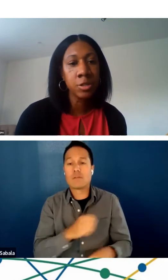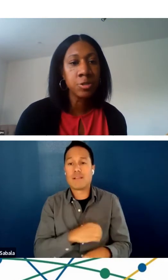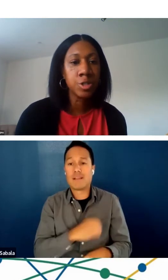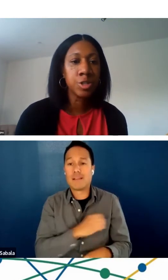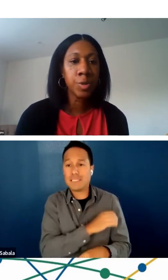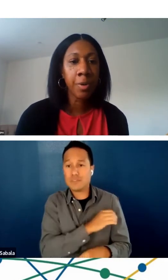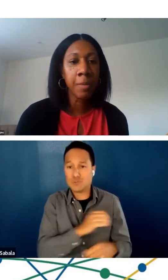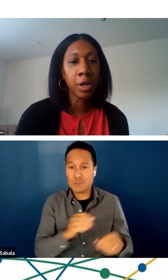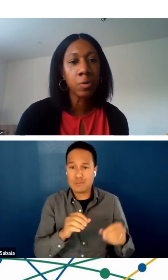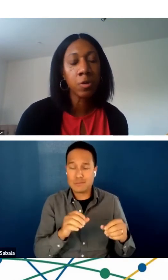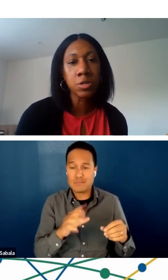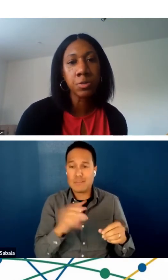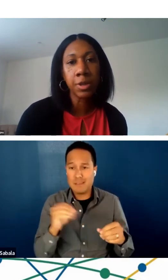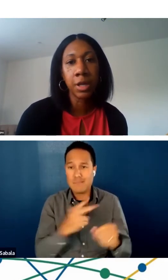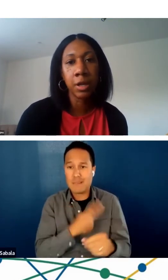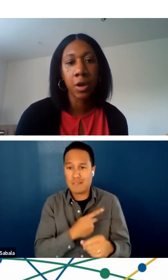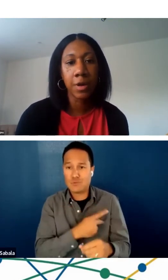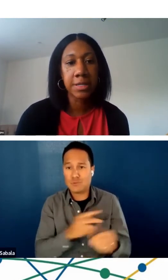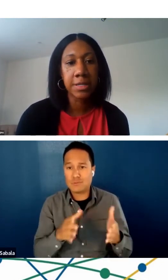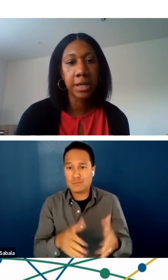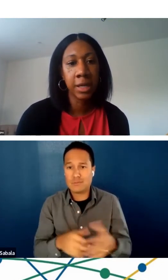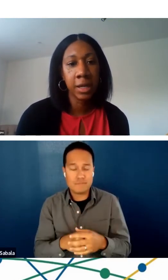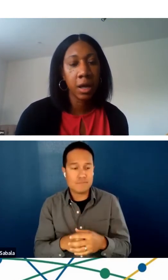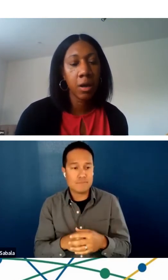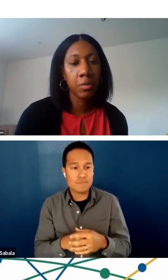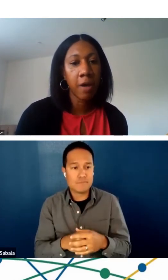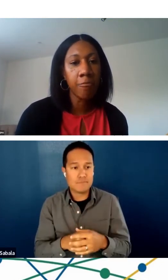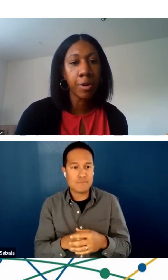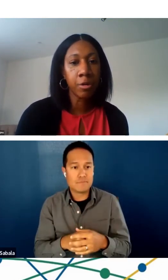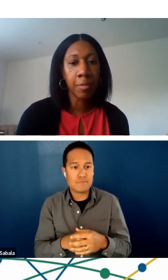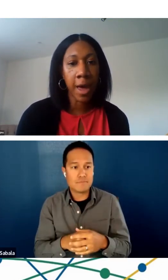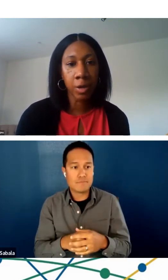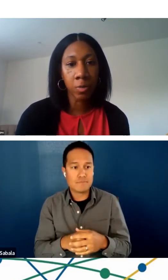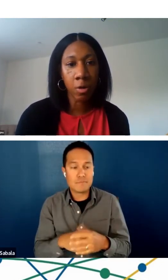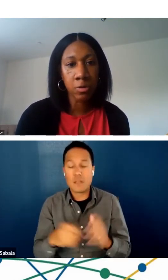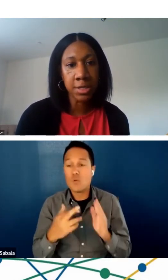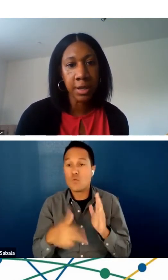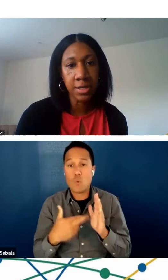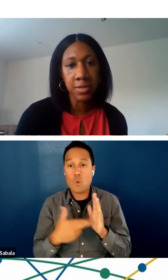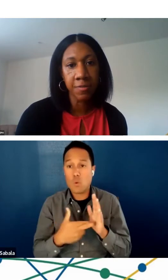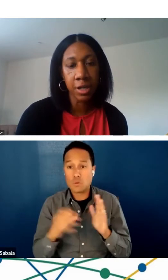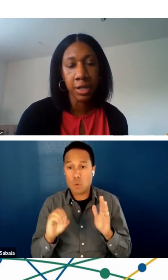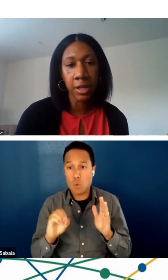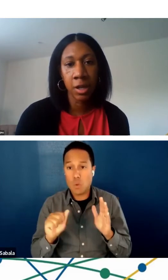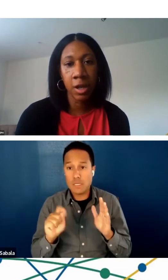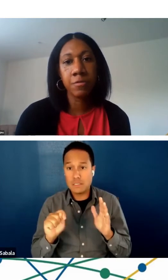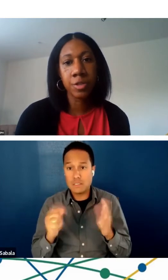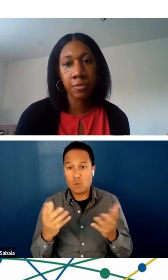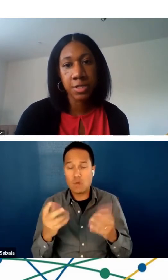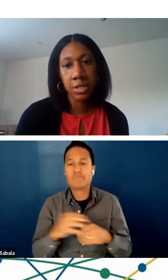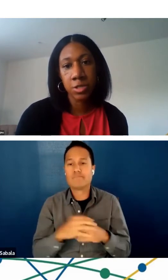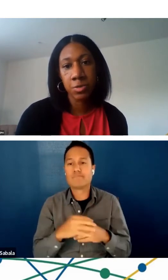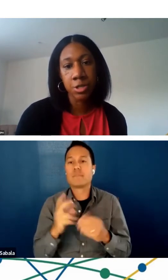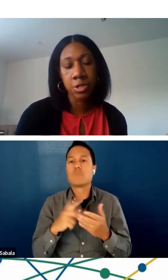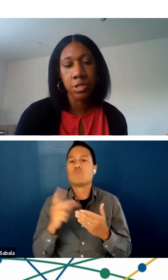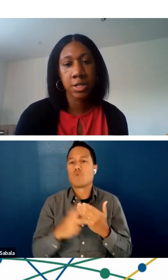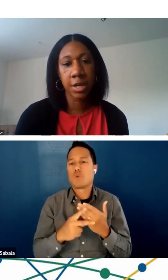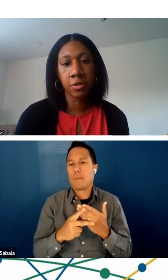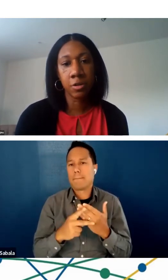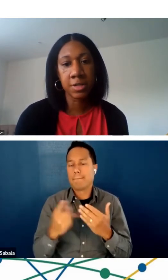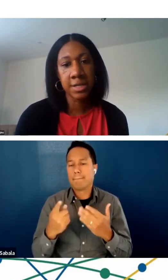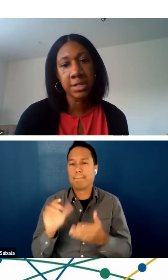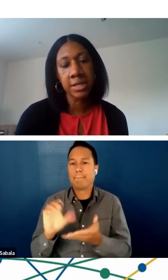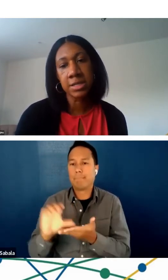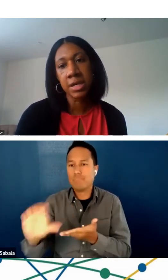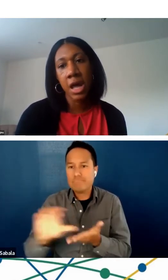So, there's two primary roles within OAT. We have programmatic roles and that's funding of services, research,